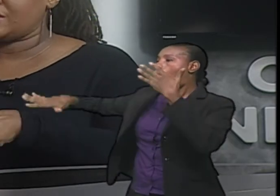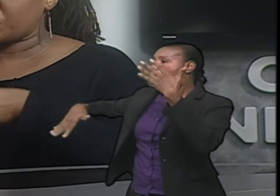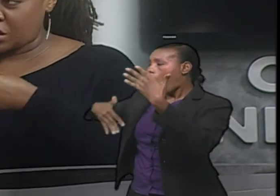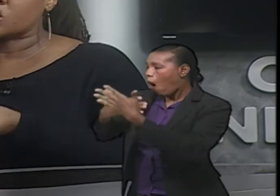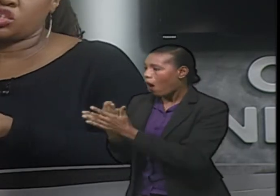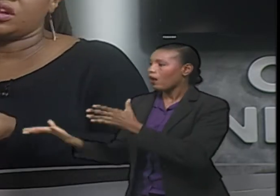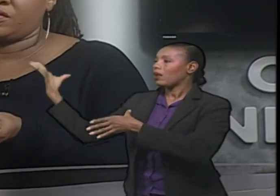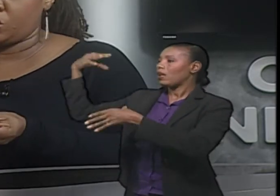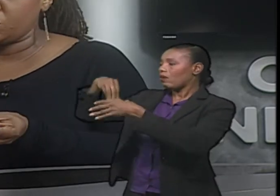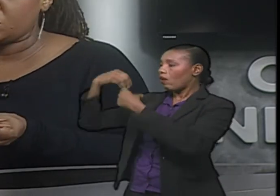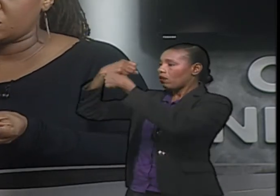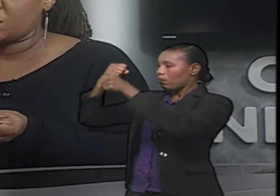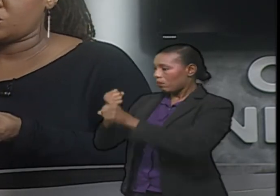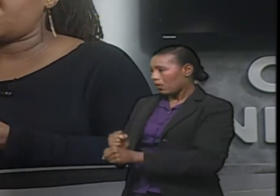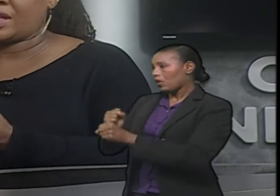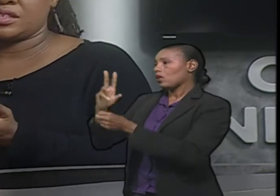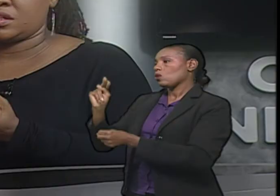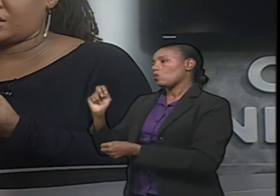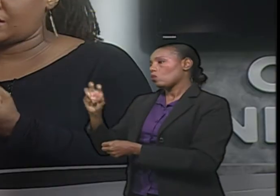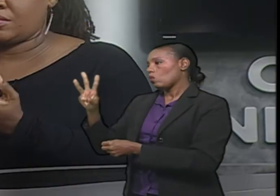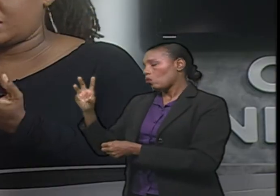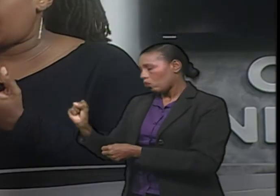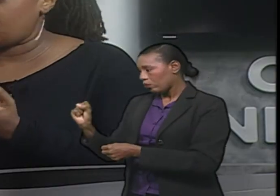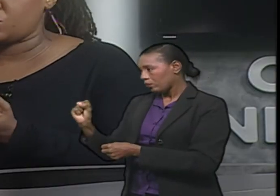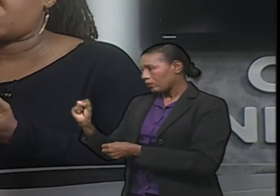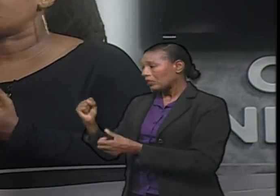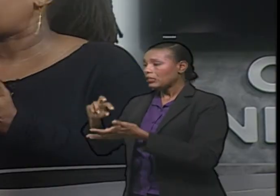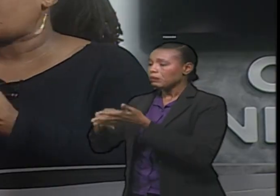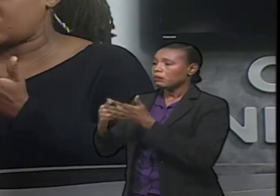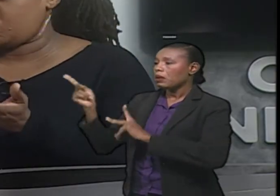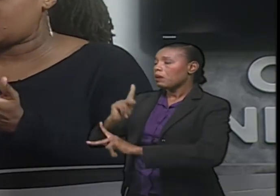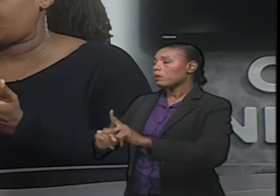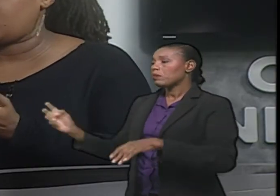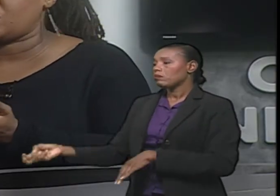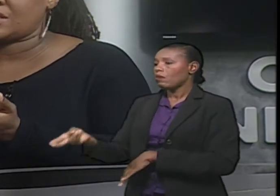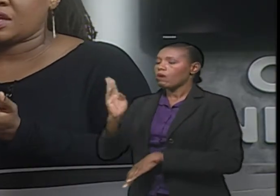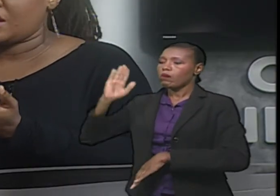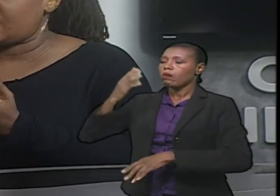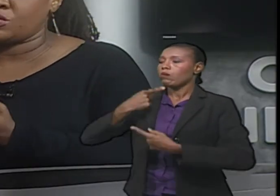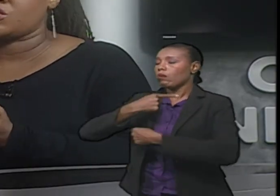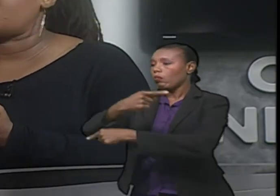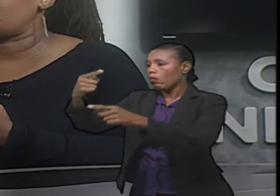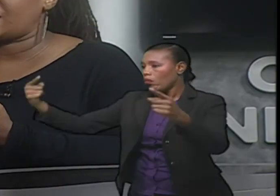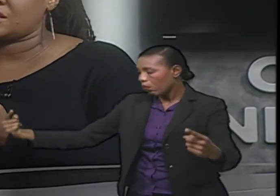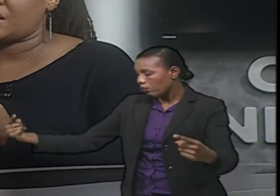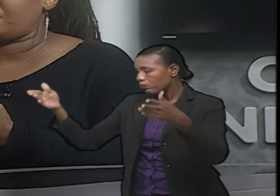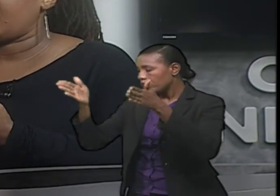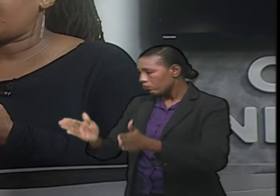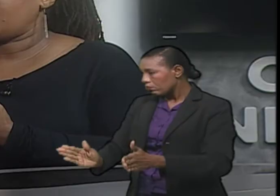are involved in the production of news. So that's the production and distribution of news. that's announcers,